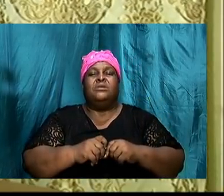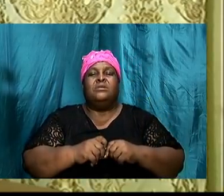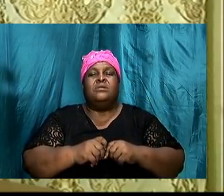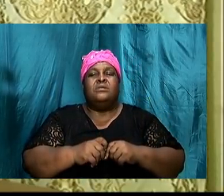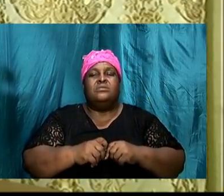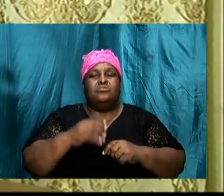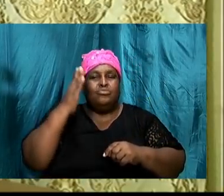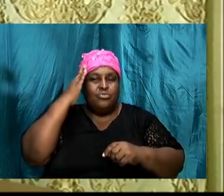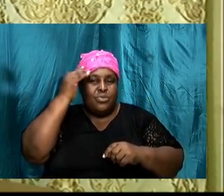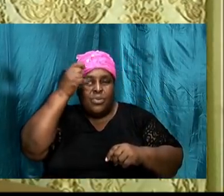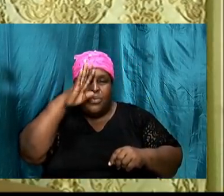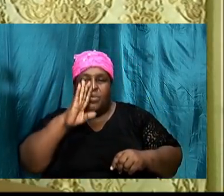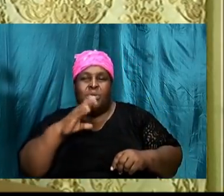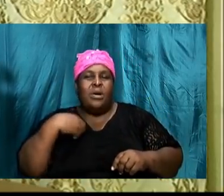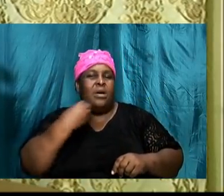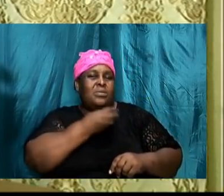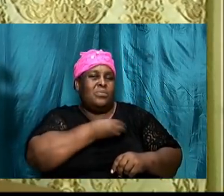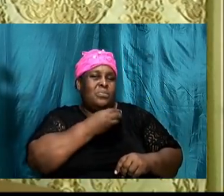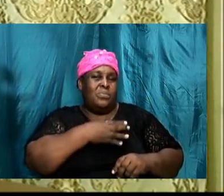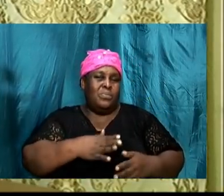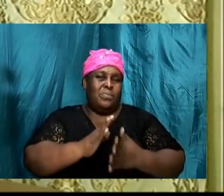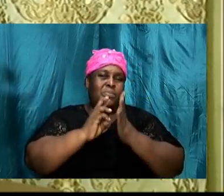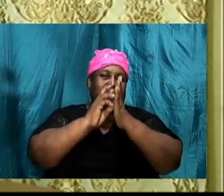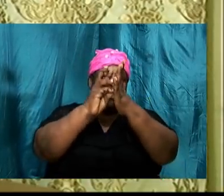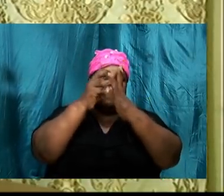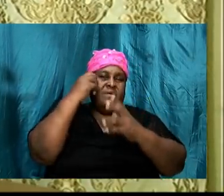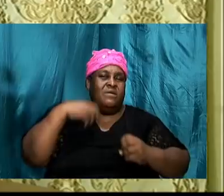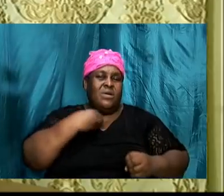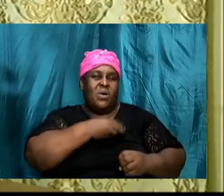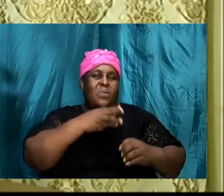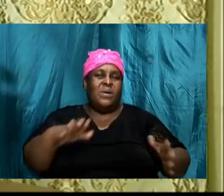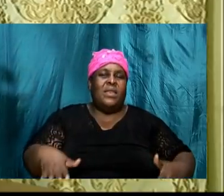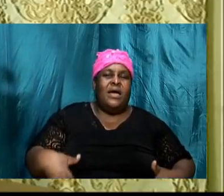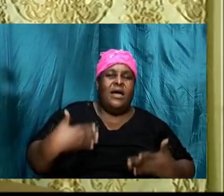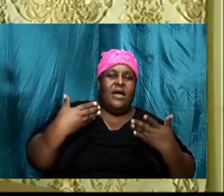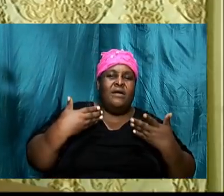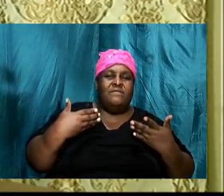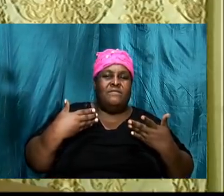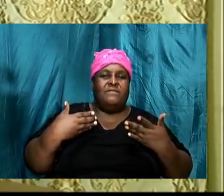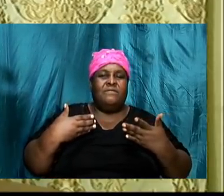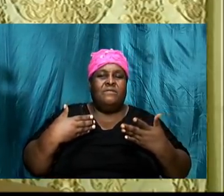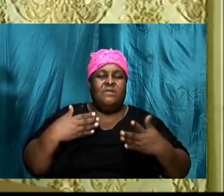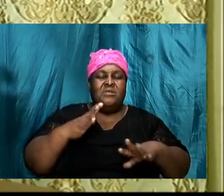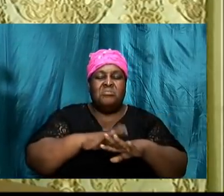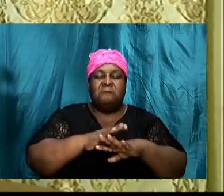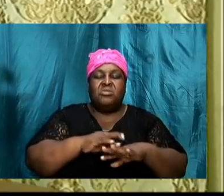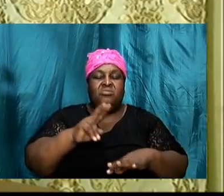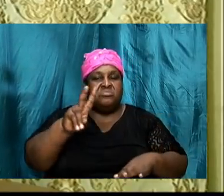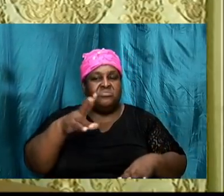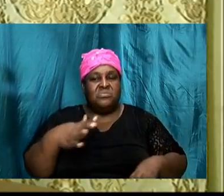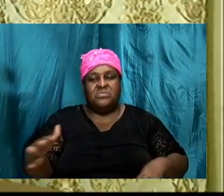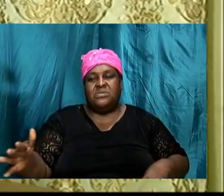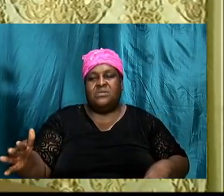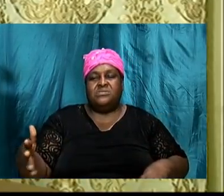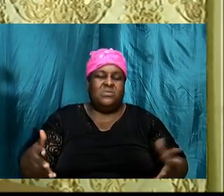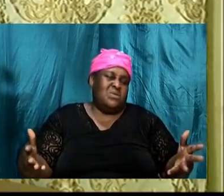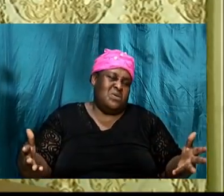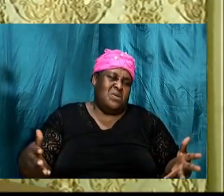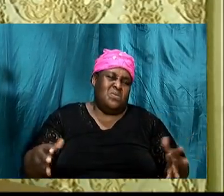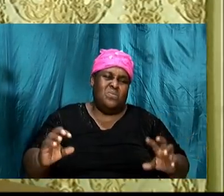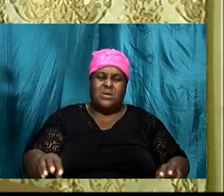God's will for our lives hinges on two things. things. What is it that we can learn?